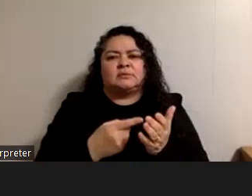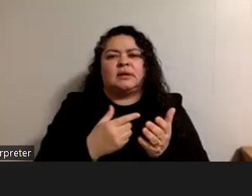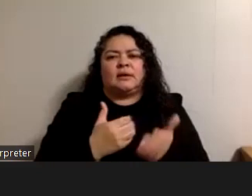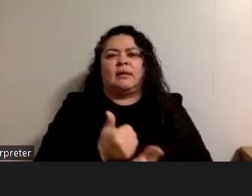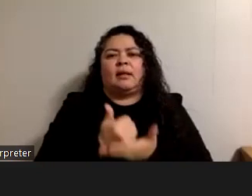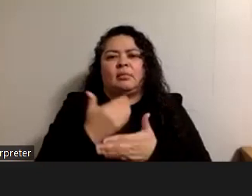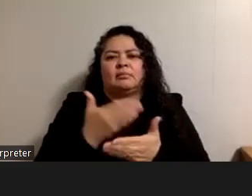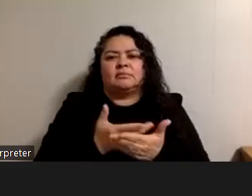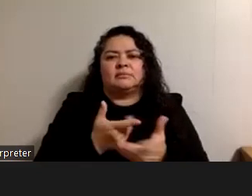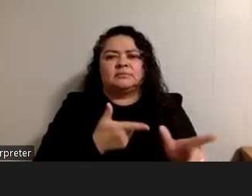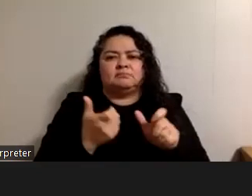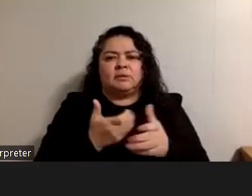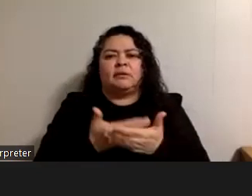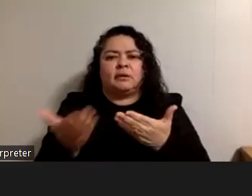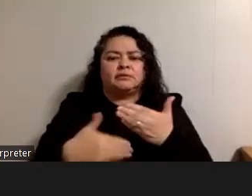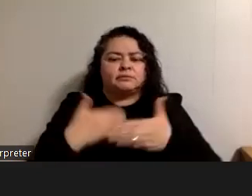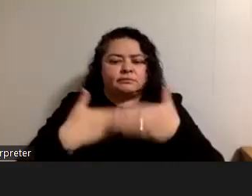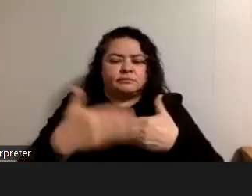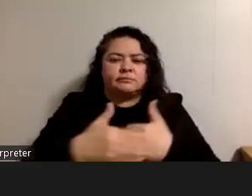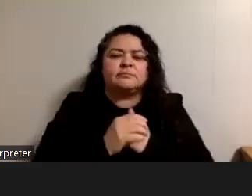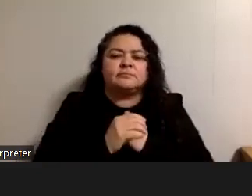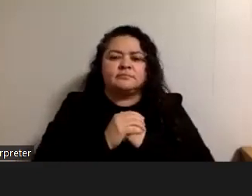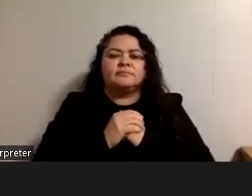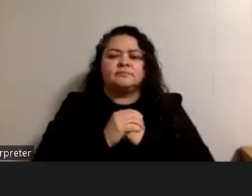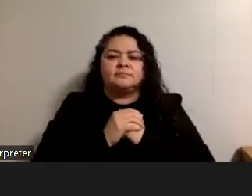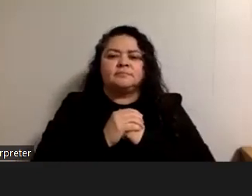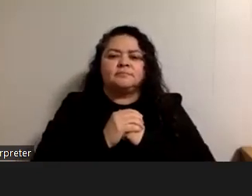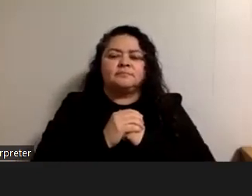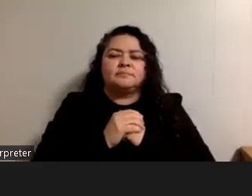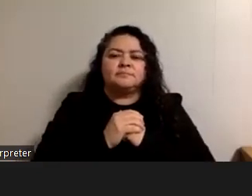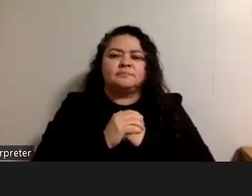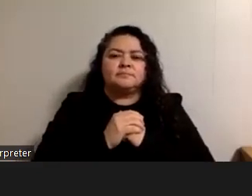can help move things along um